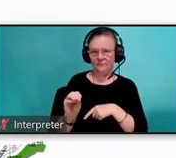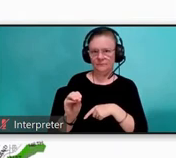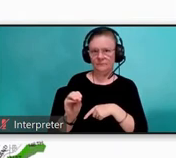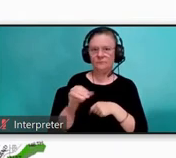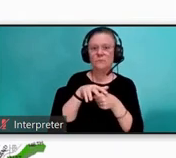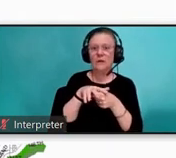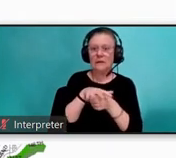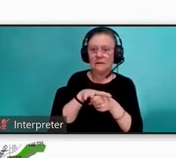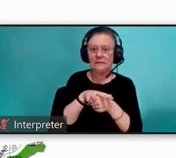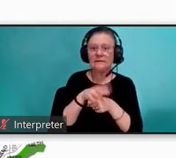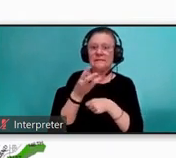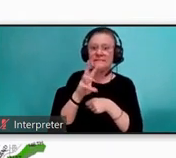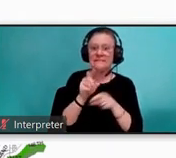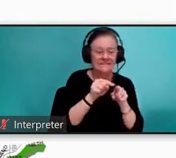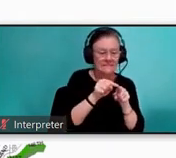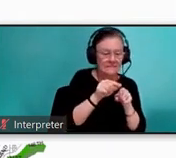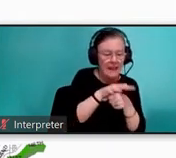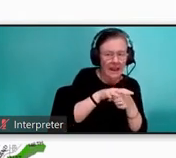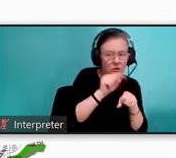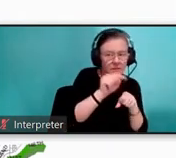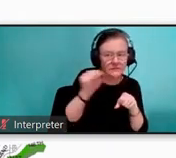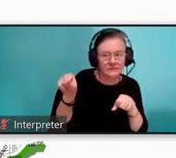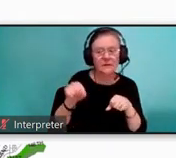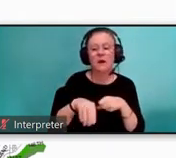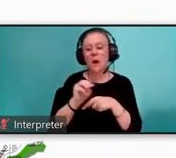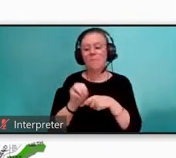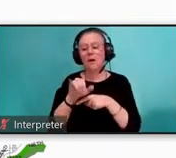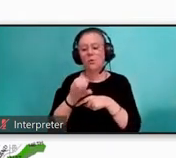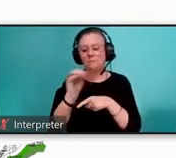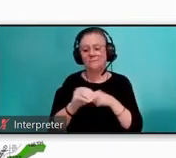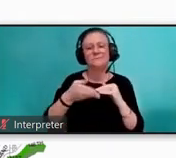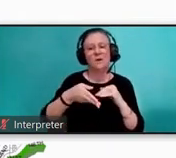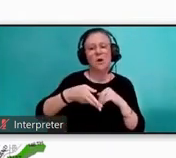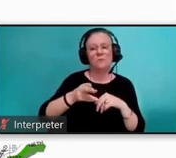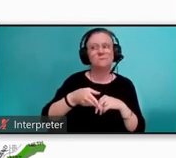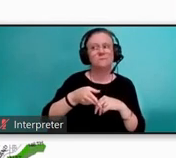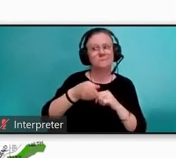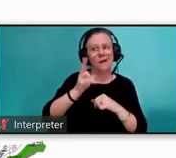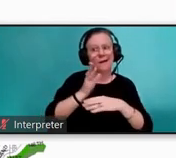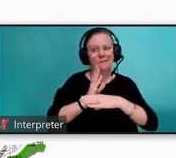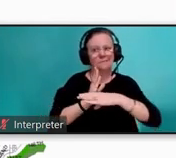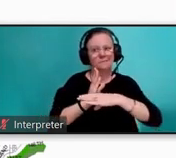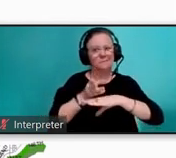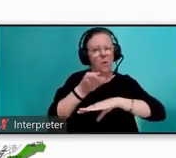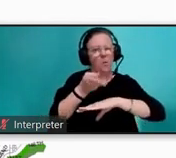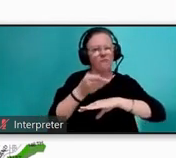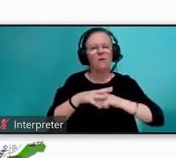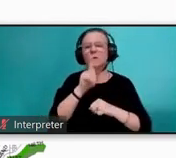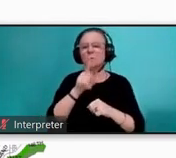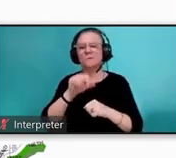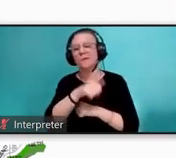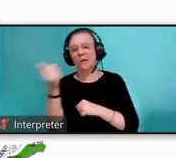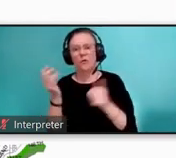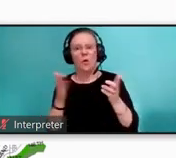served census tracts have a minority rate above the service area average, but the overall minority rate for all of the